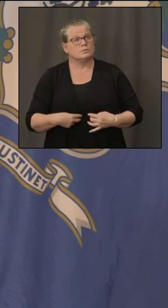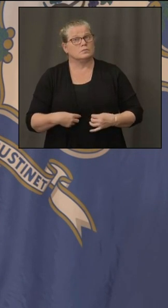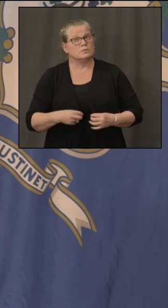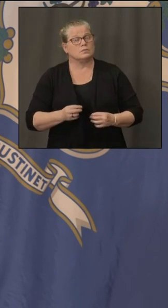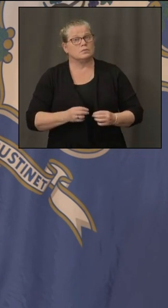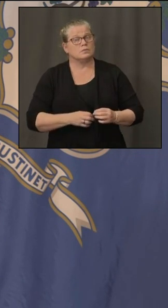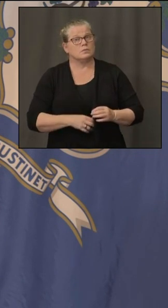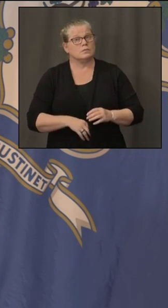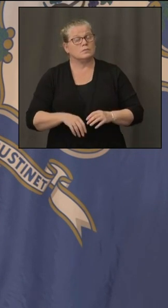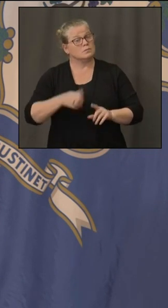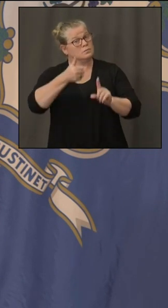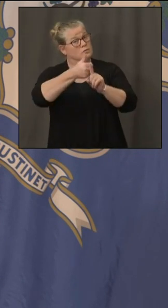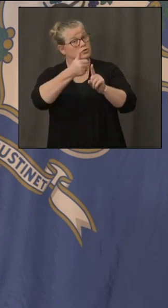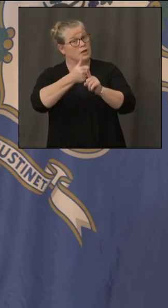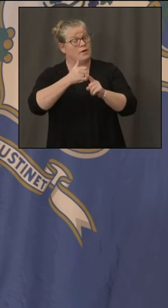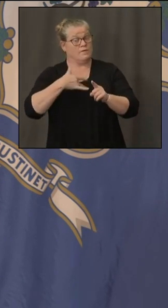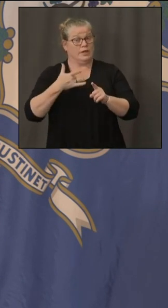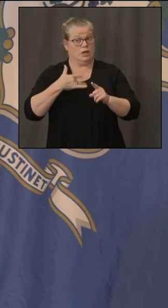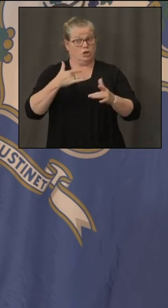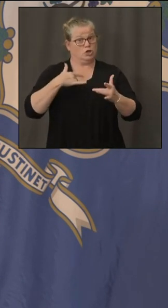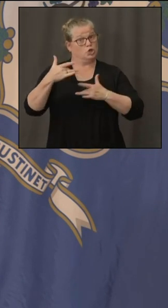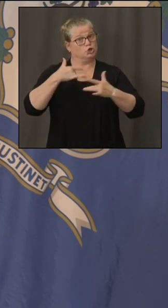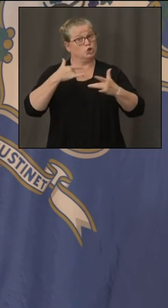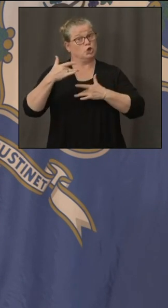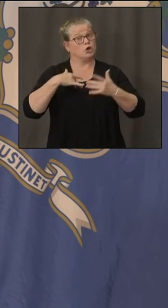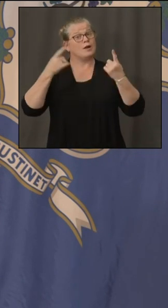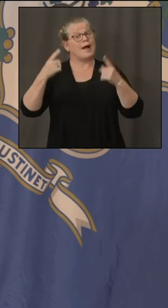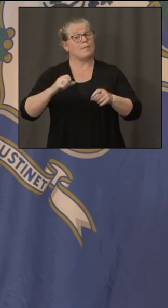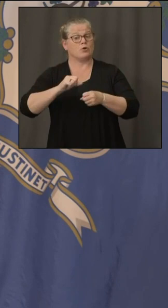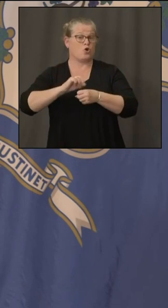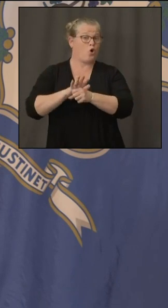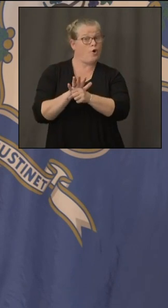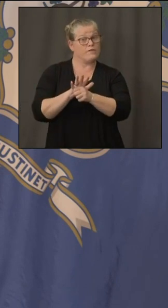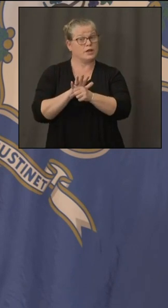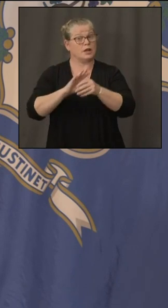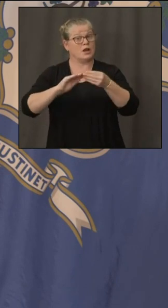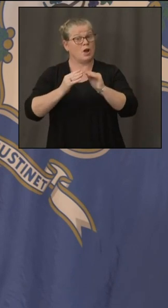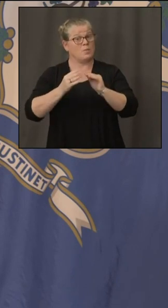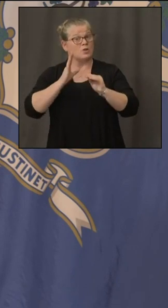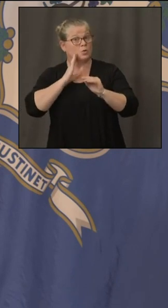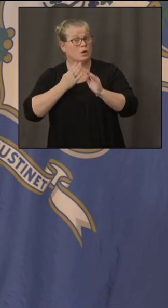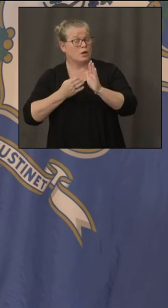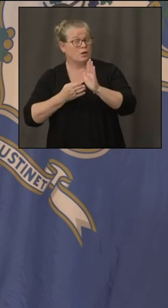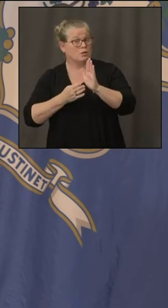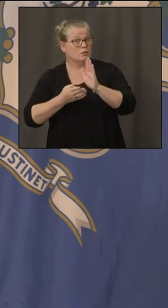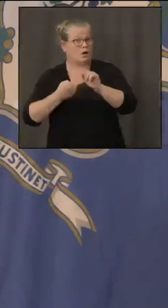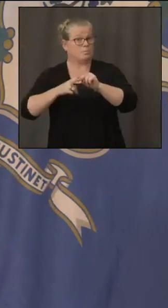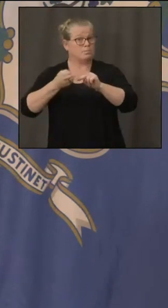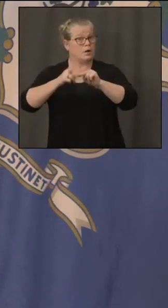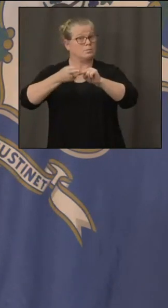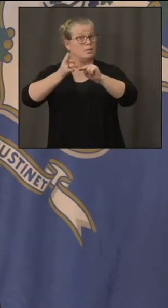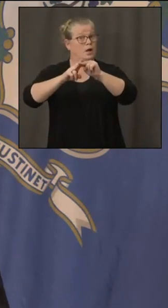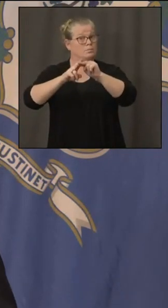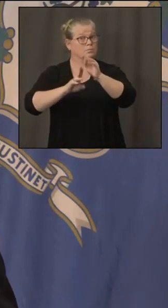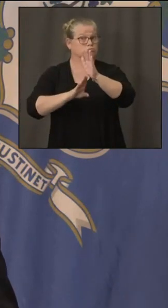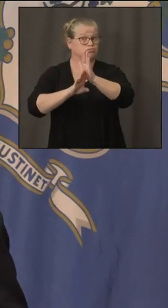of of this uh storm and its widespread outages and uh the lengthy uh restoration time